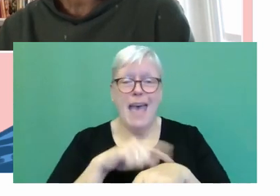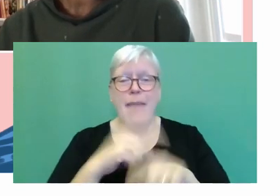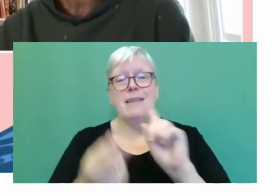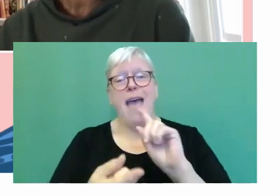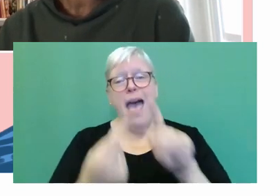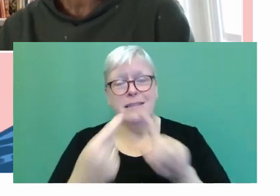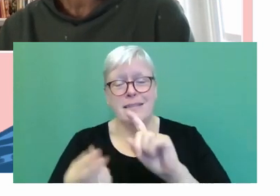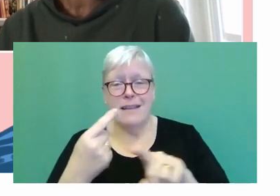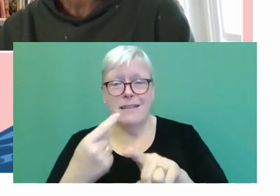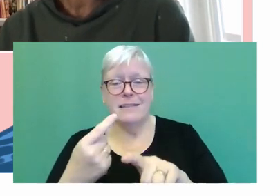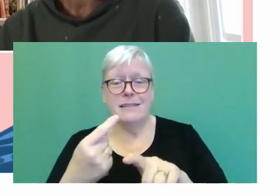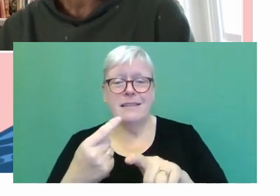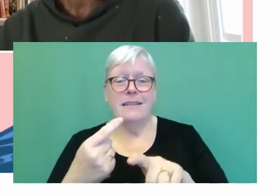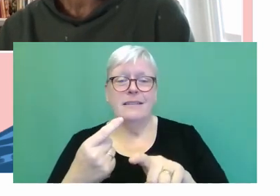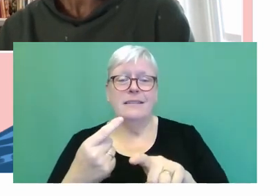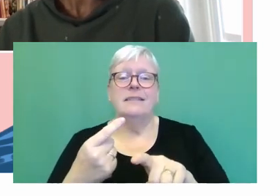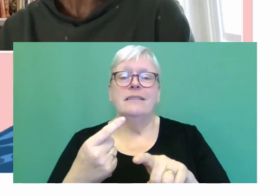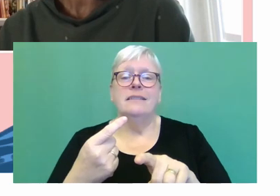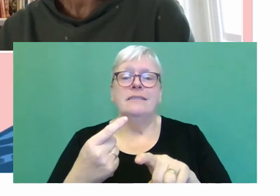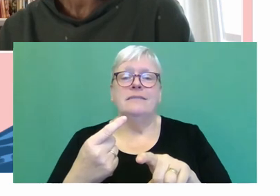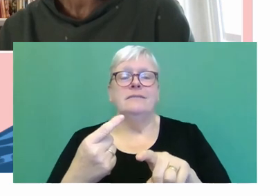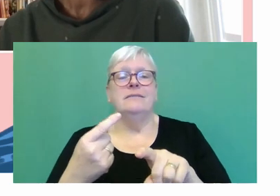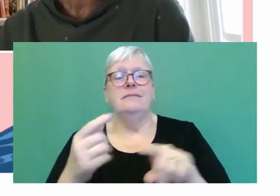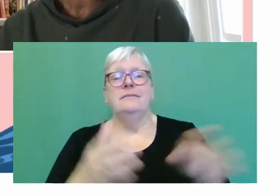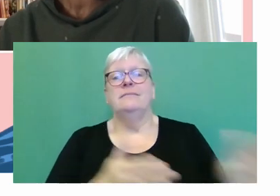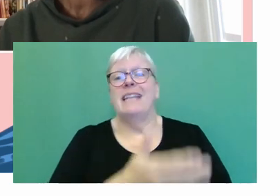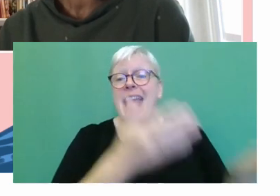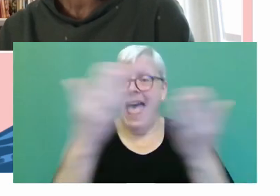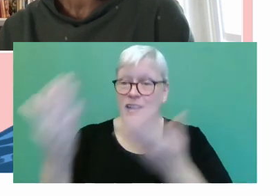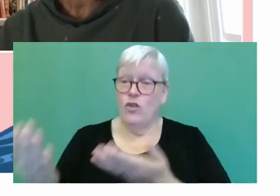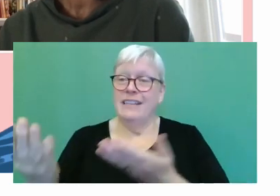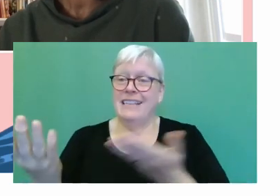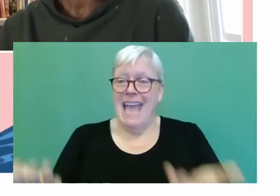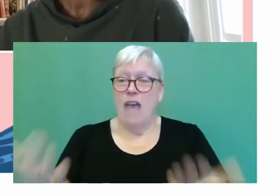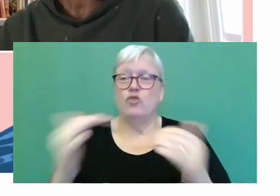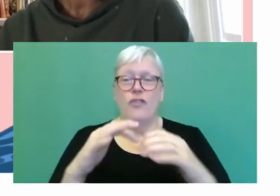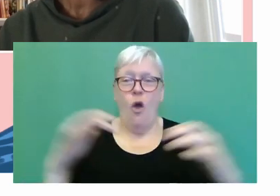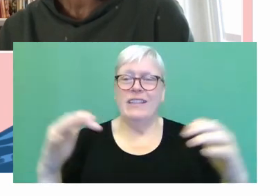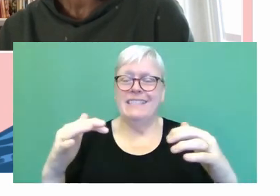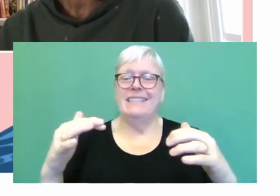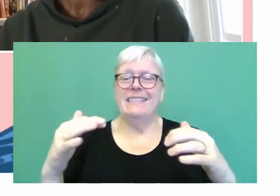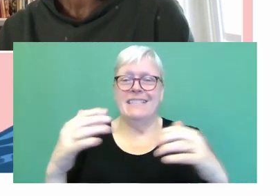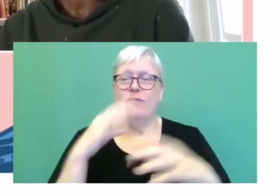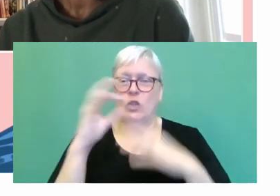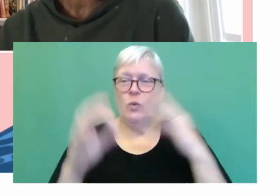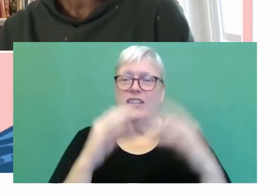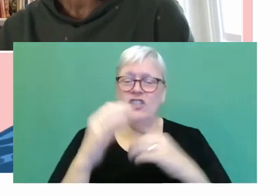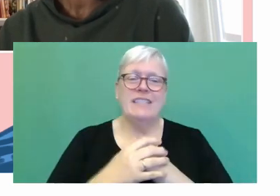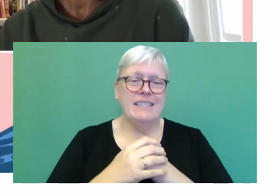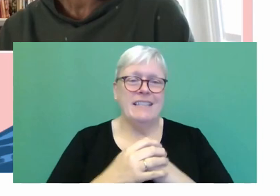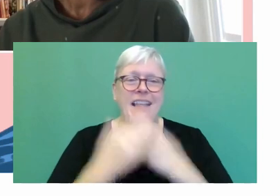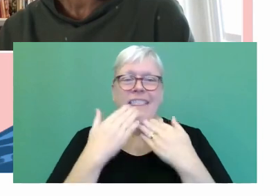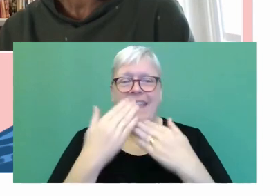And, and I'm going to hand over now to the, to the audience for, for questions. Thank you.